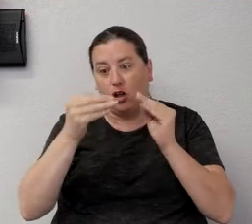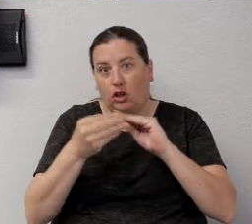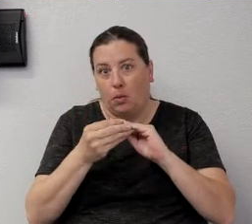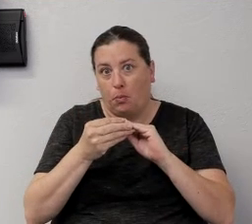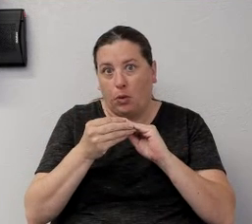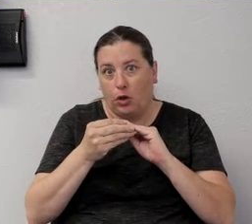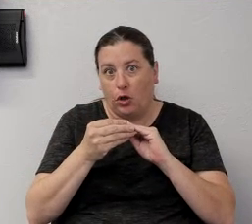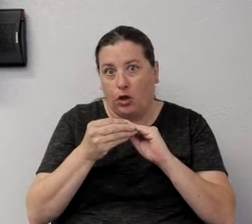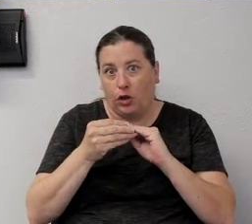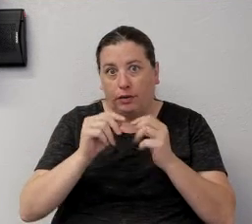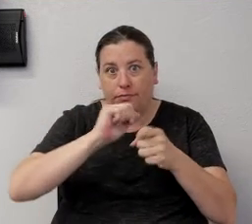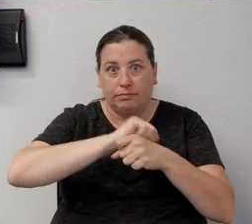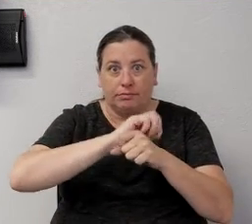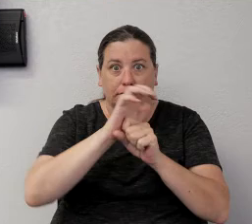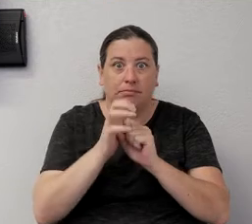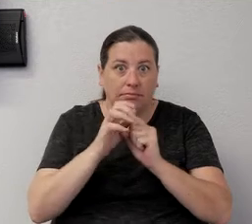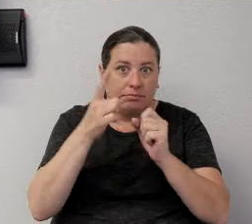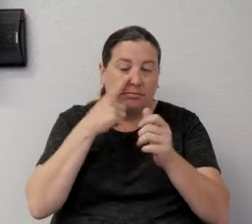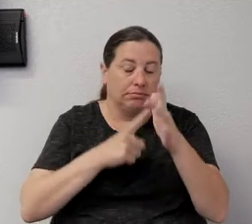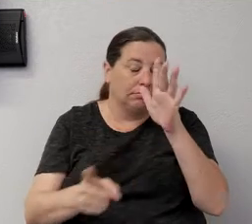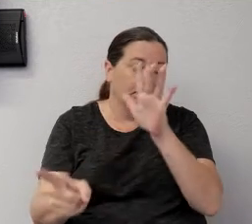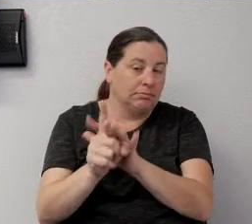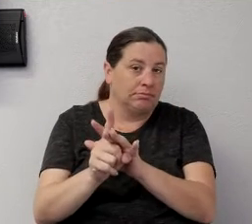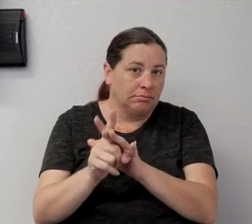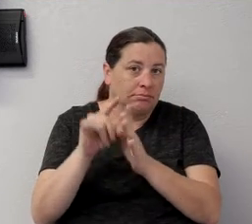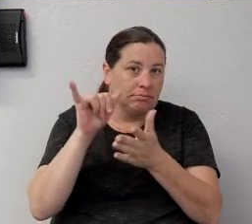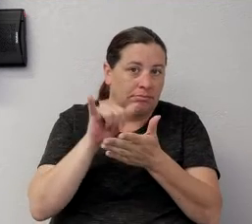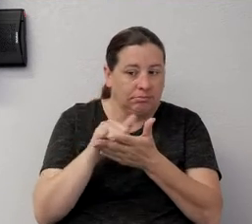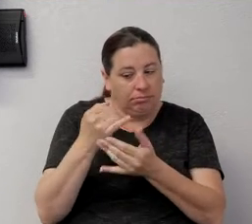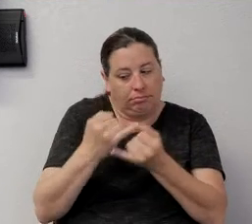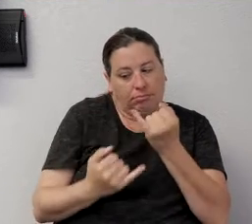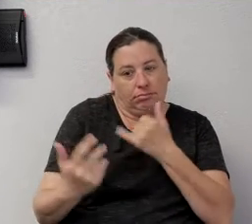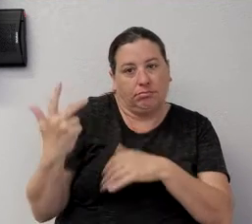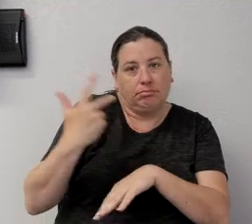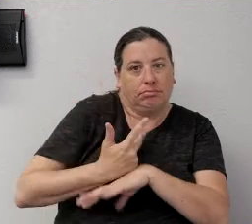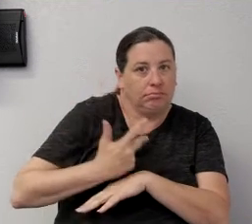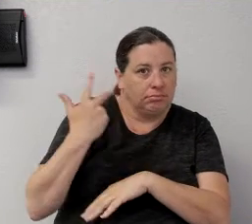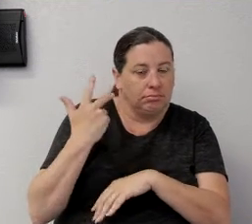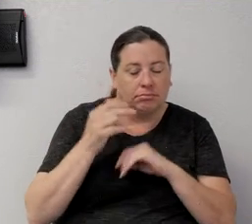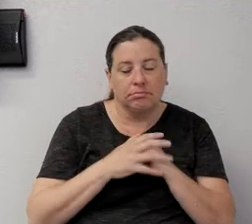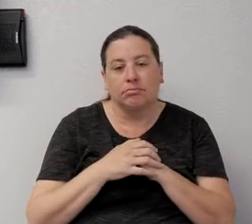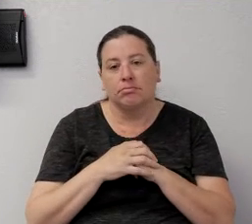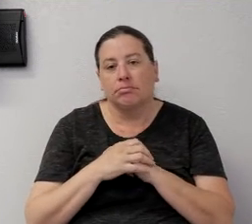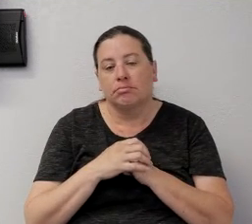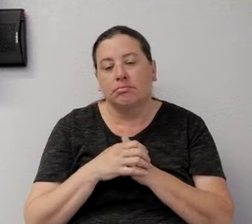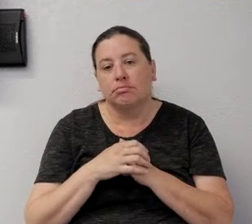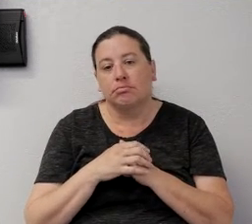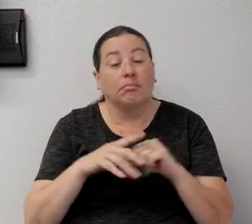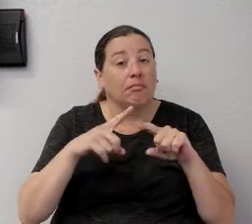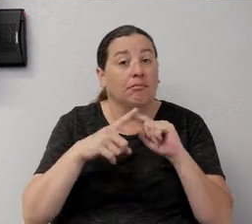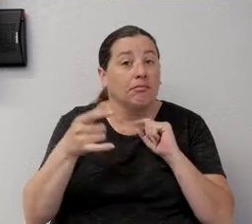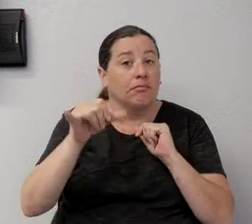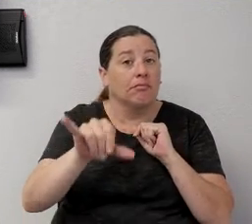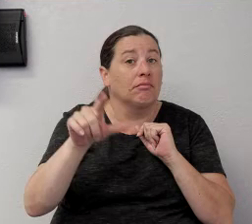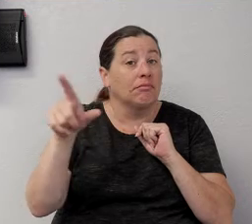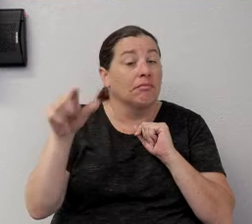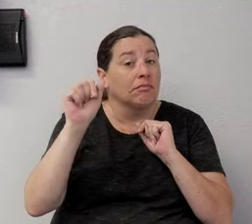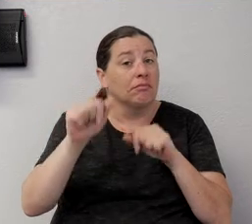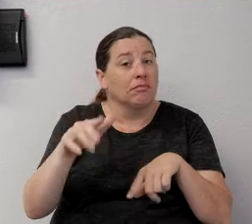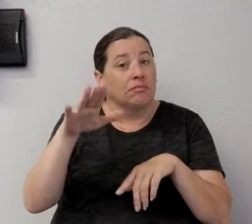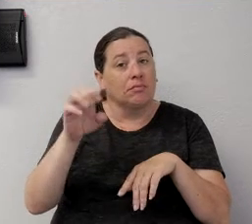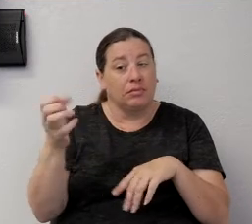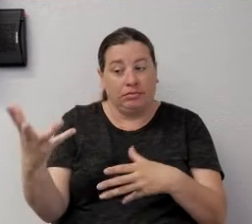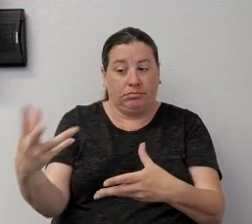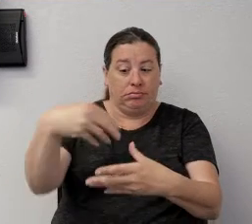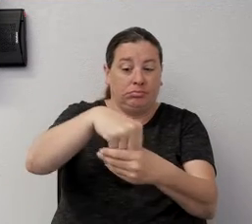that we have seen just over the last three days. But that could be already built into